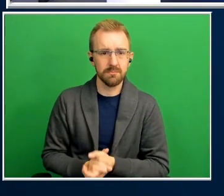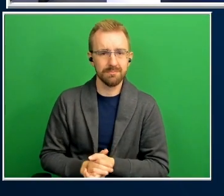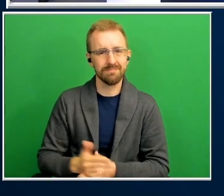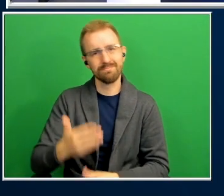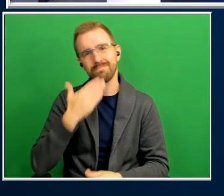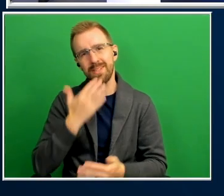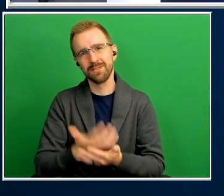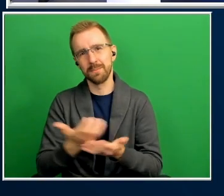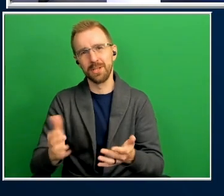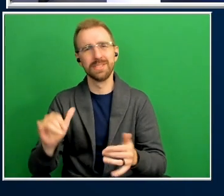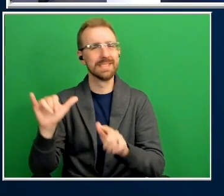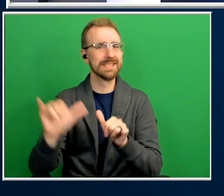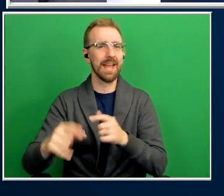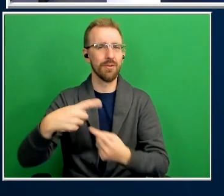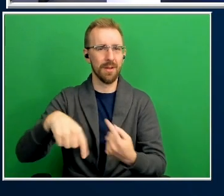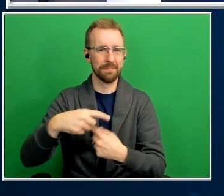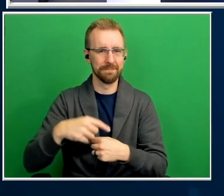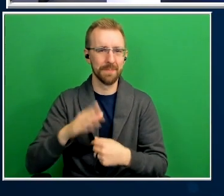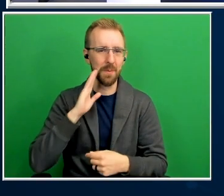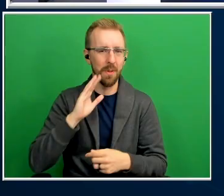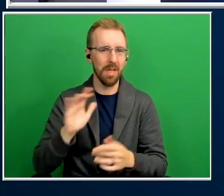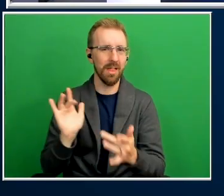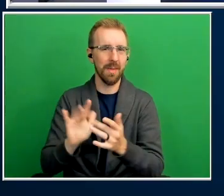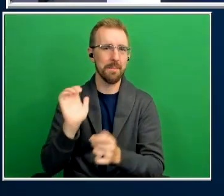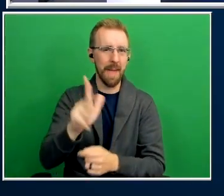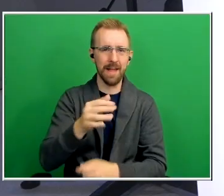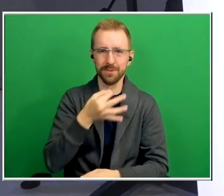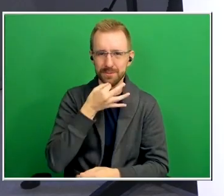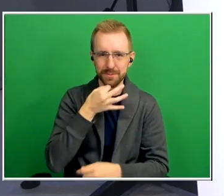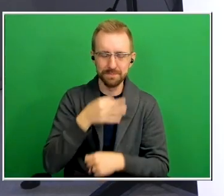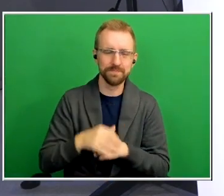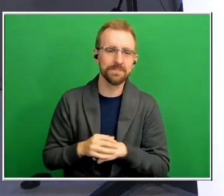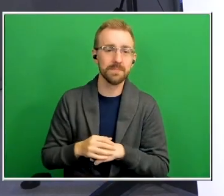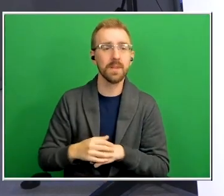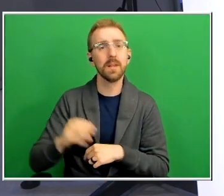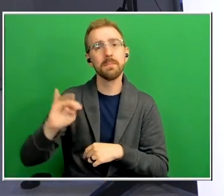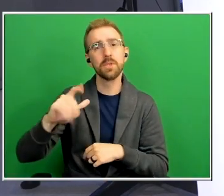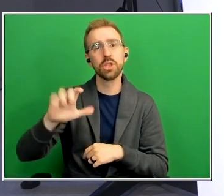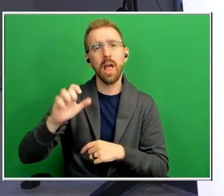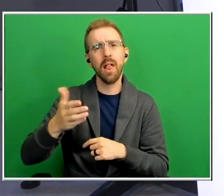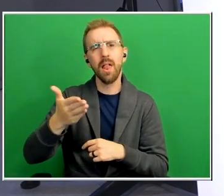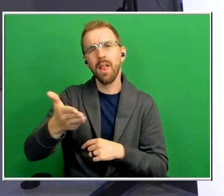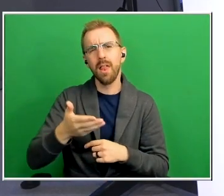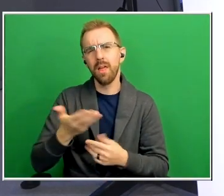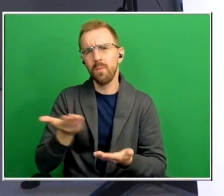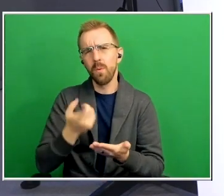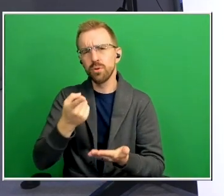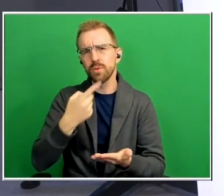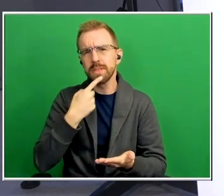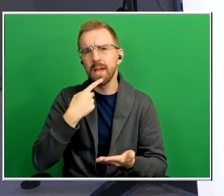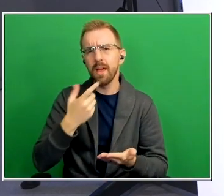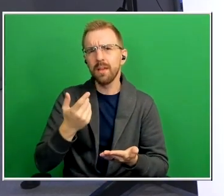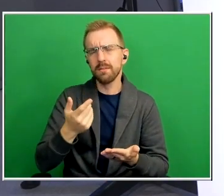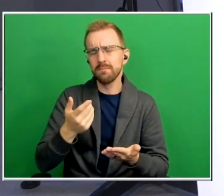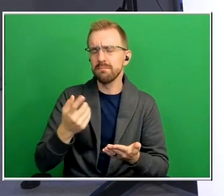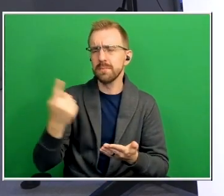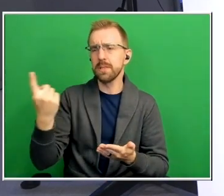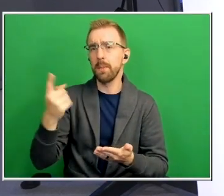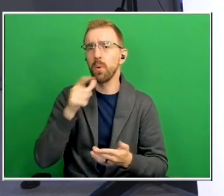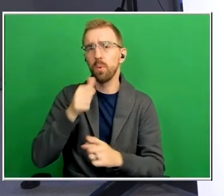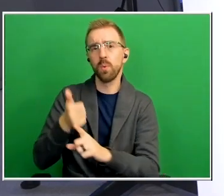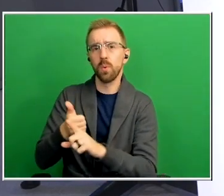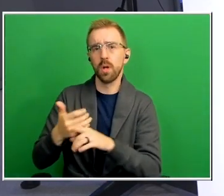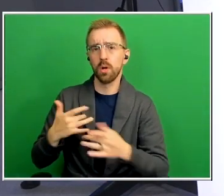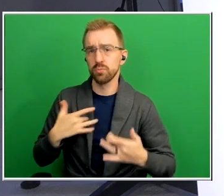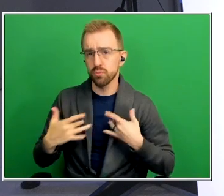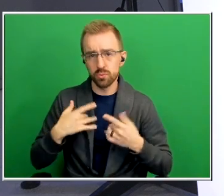we'll get back with you here in just a moment michelle what would you say to someone who might be concerned about their memory